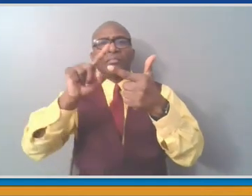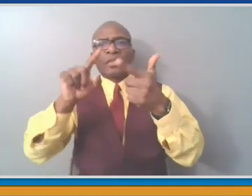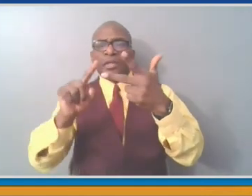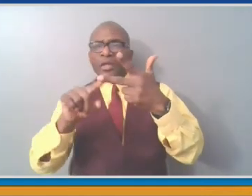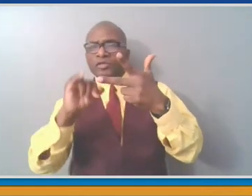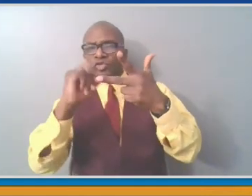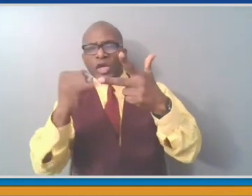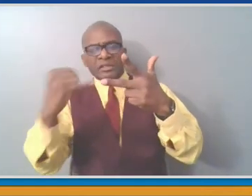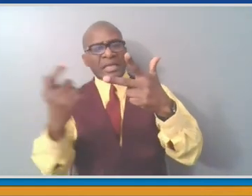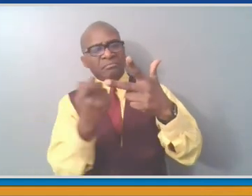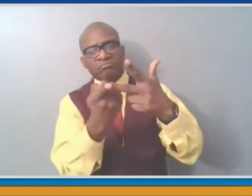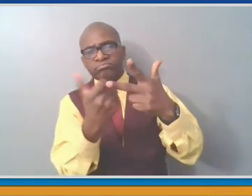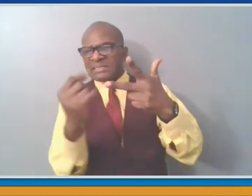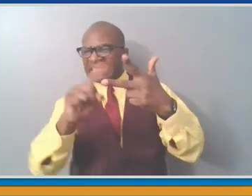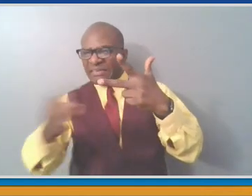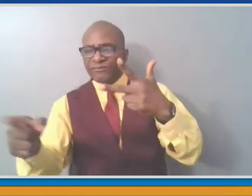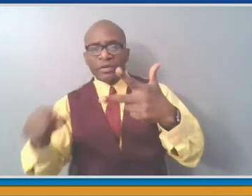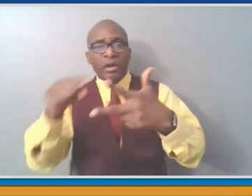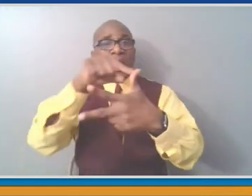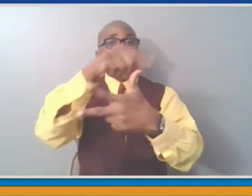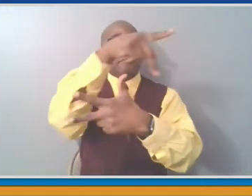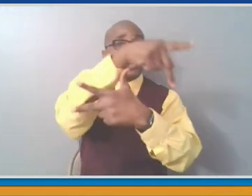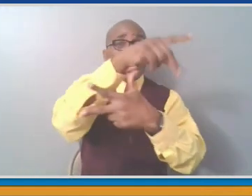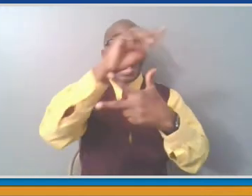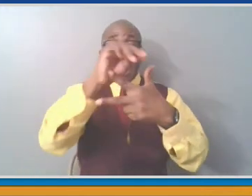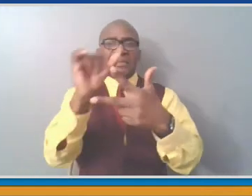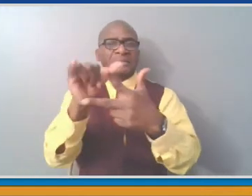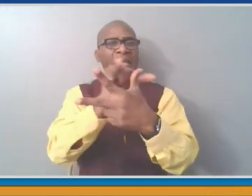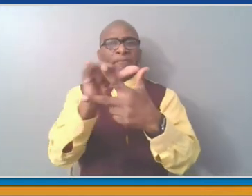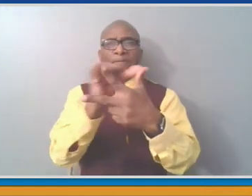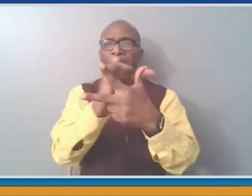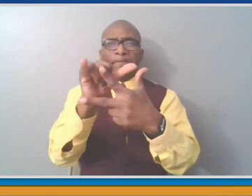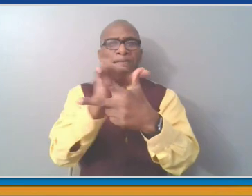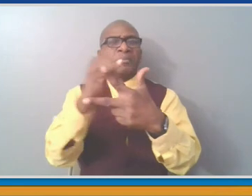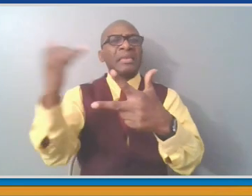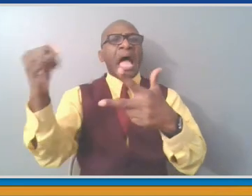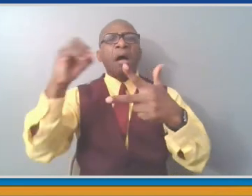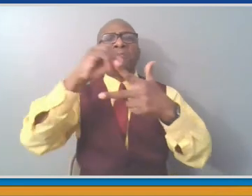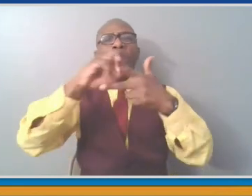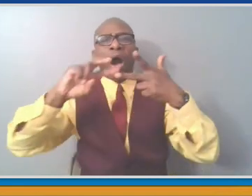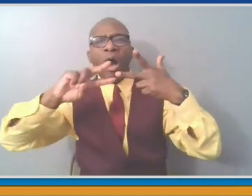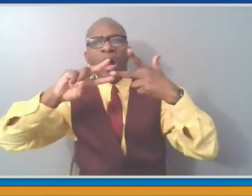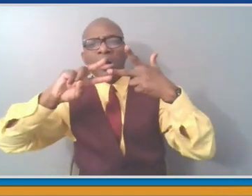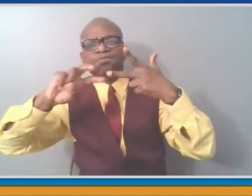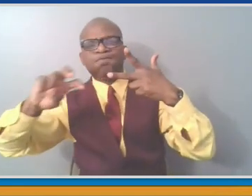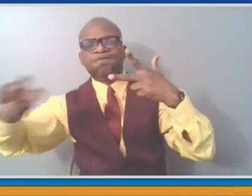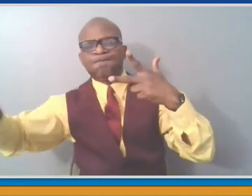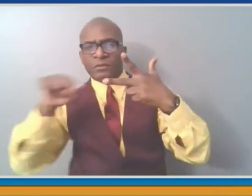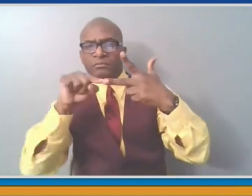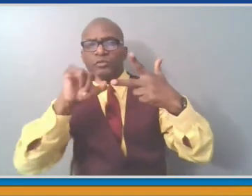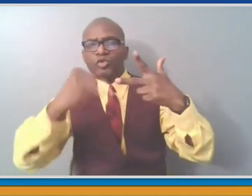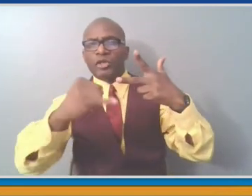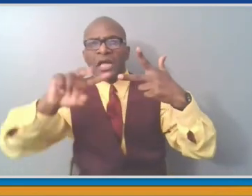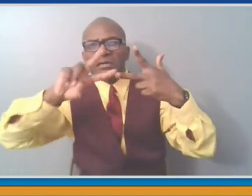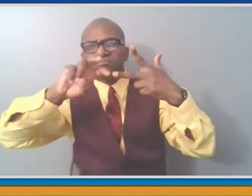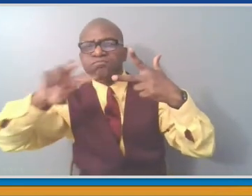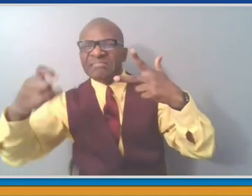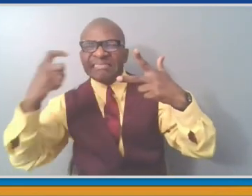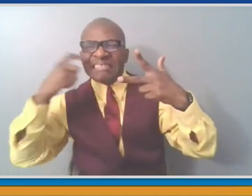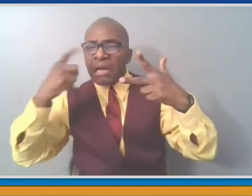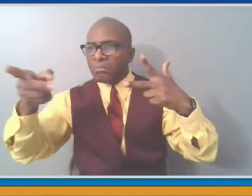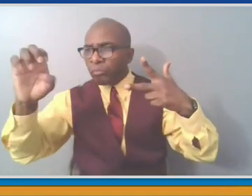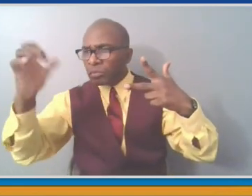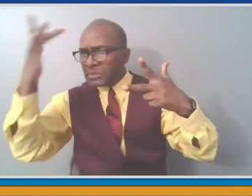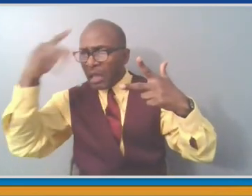was the Johnson and Johnson vaccine distribution to these six individuals, did that cause the situation? Or was it a